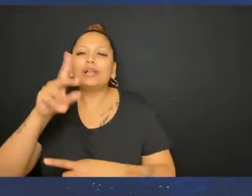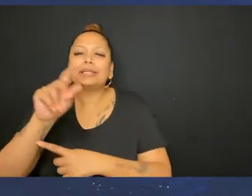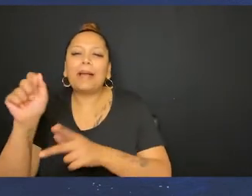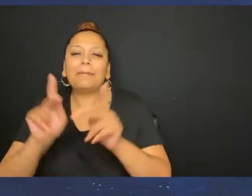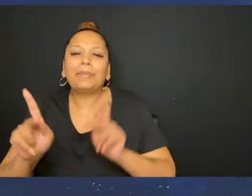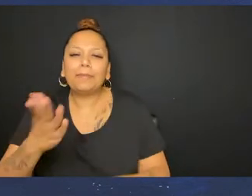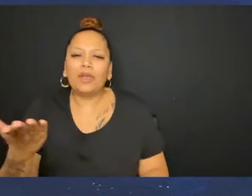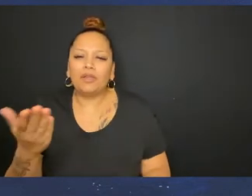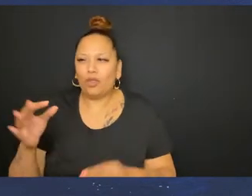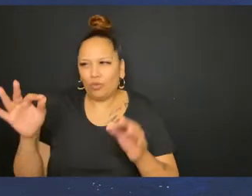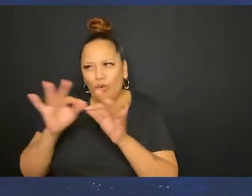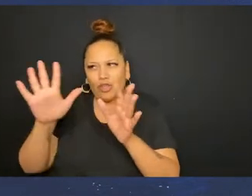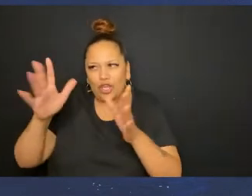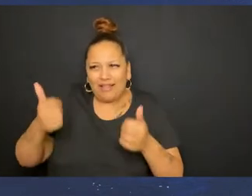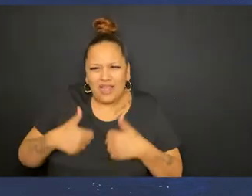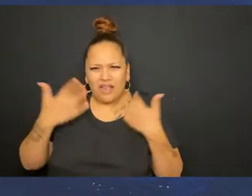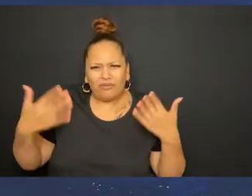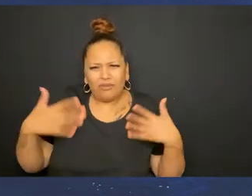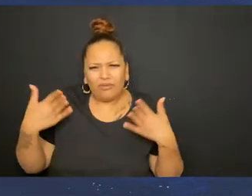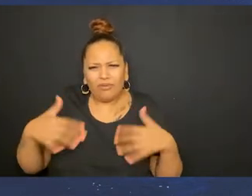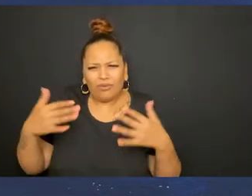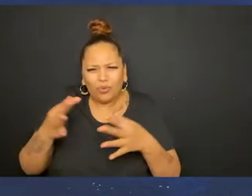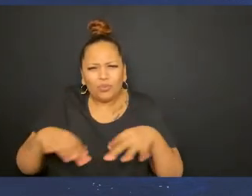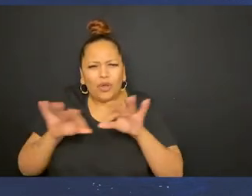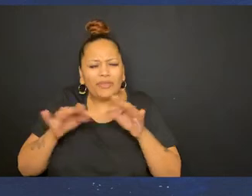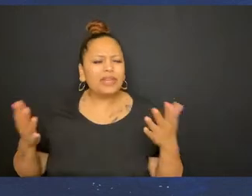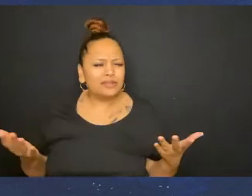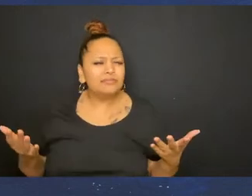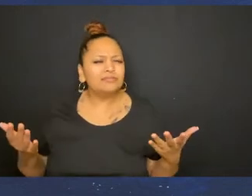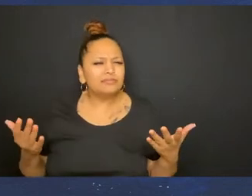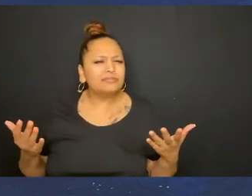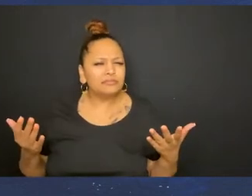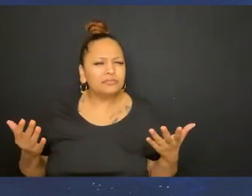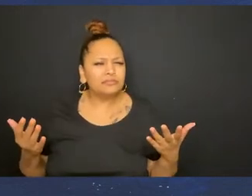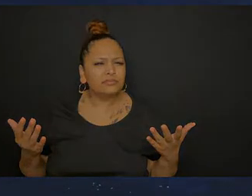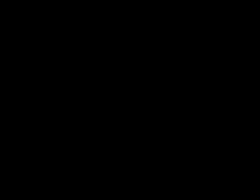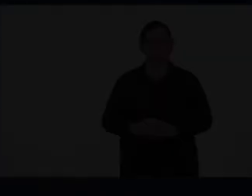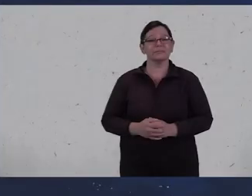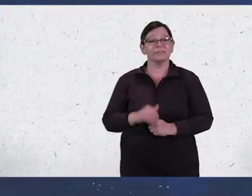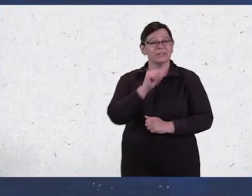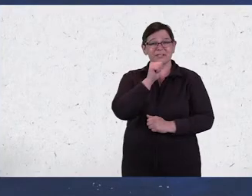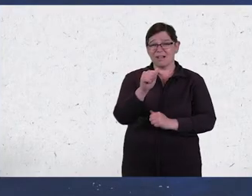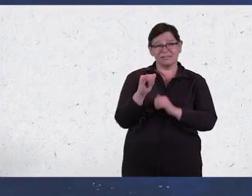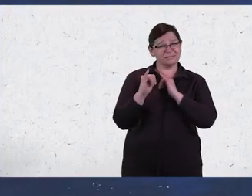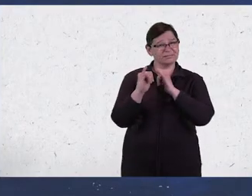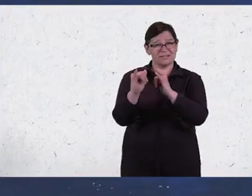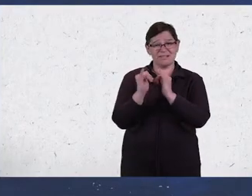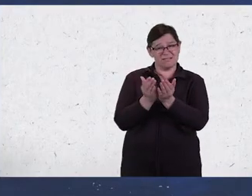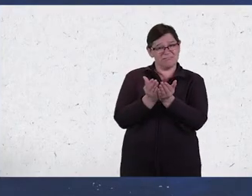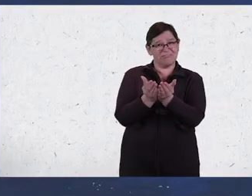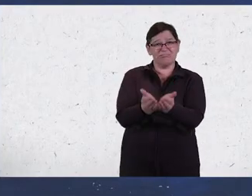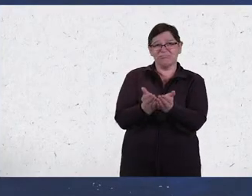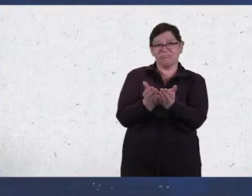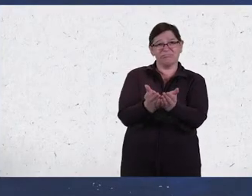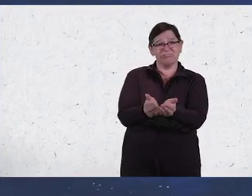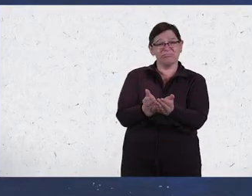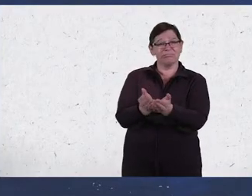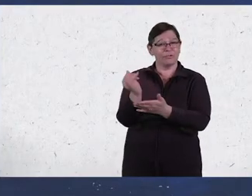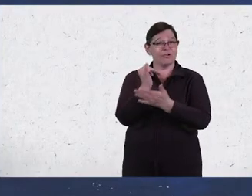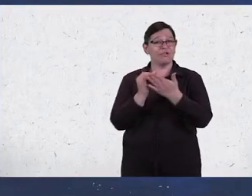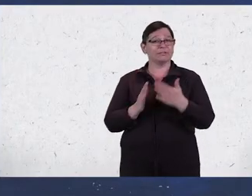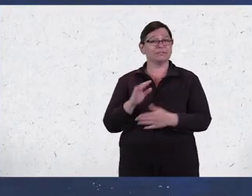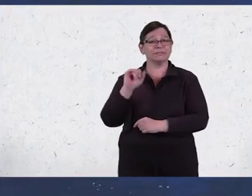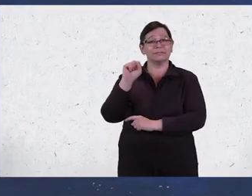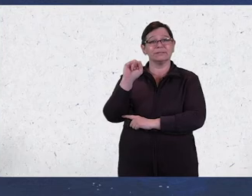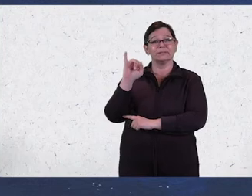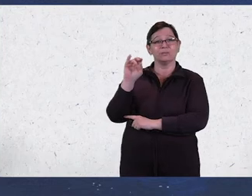everybody For disabled people That the cost of their lives is worth it Not the same boat By Sue